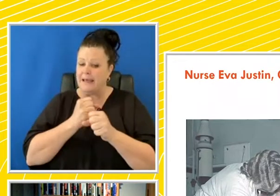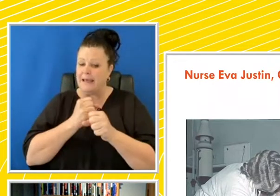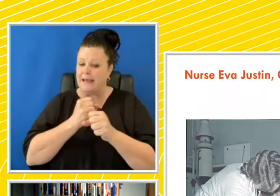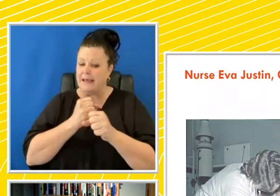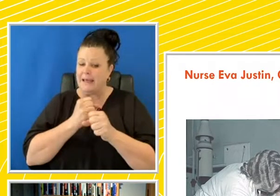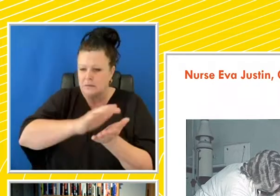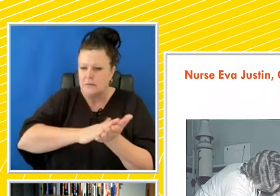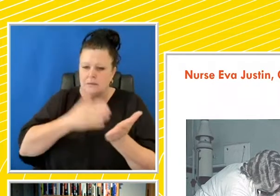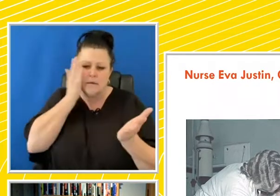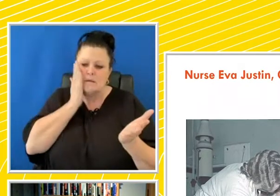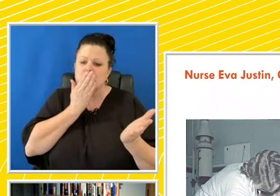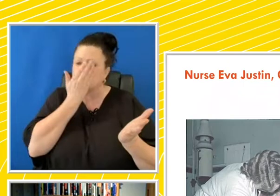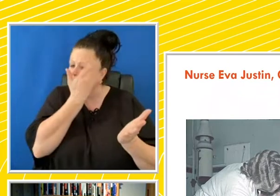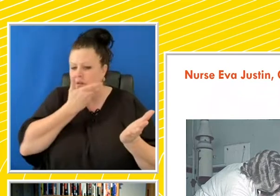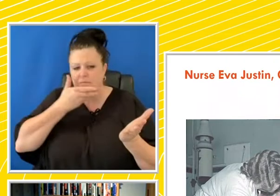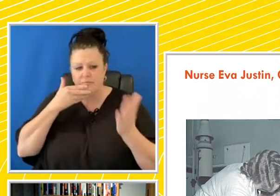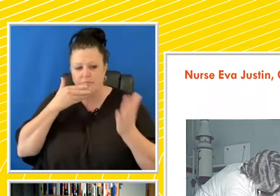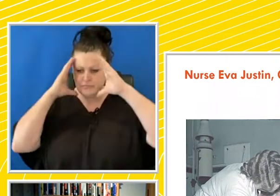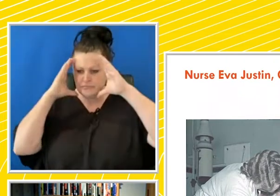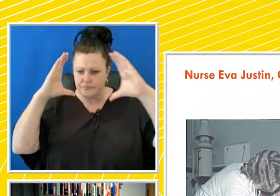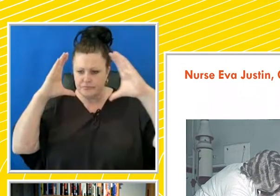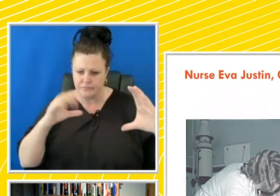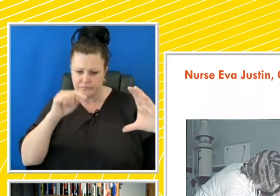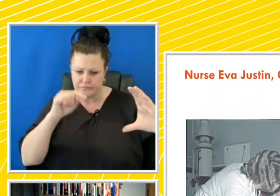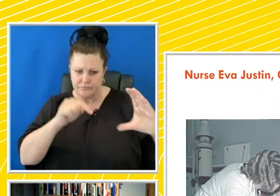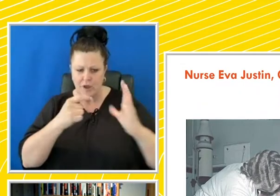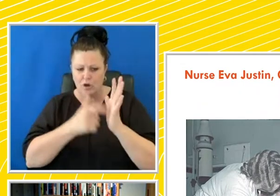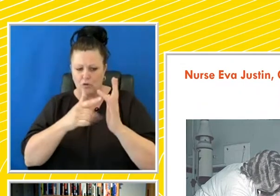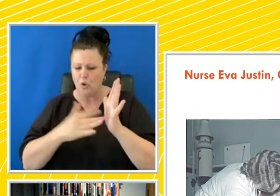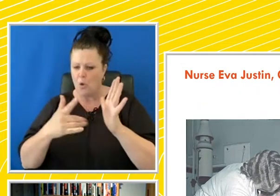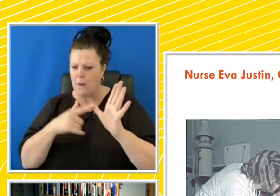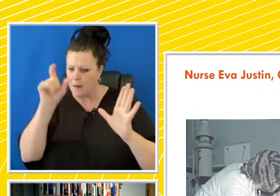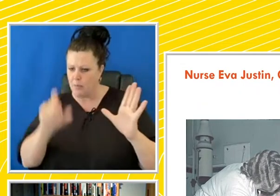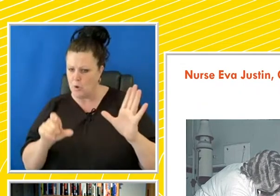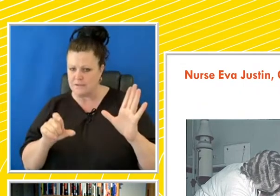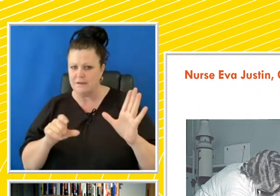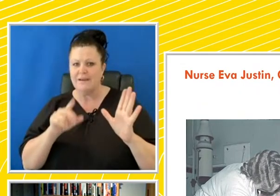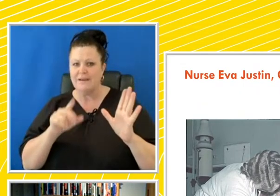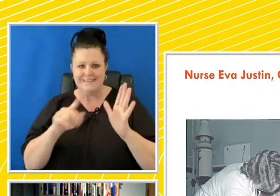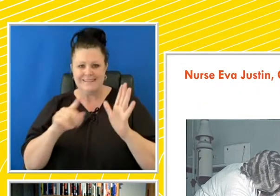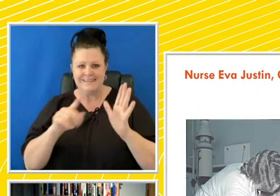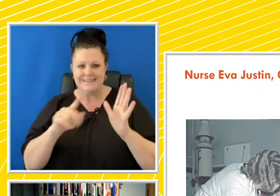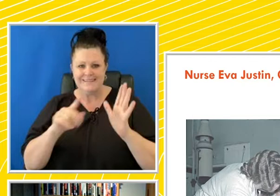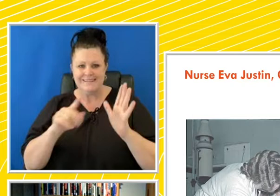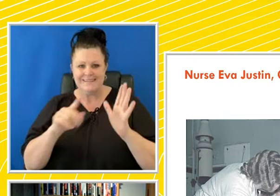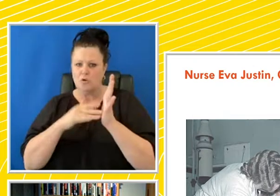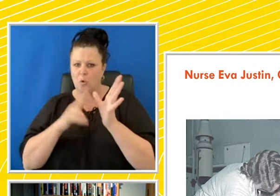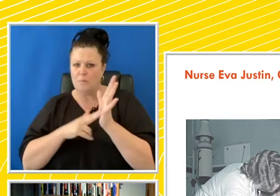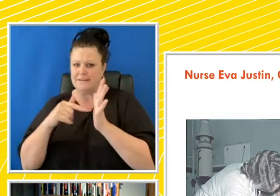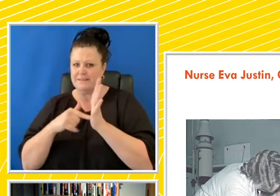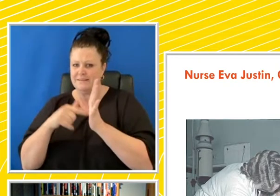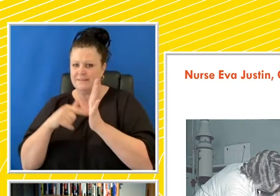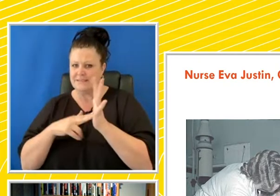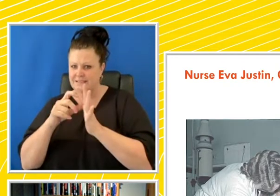of a Roma person. This is Norm Tinsdale doing similarly at Cockatoo Creek in